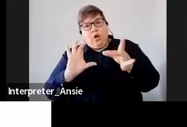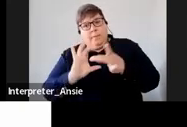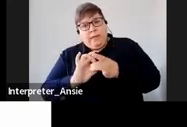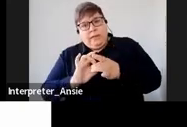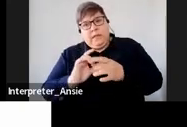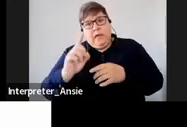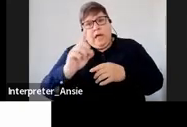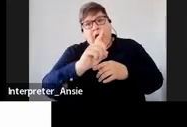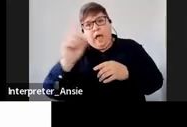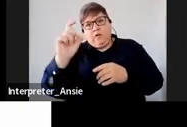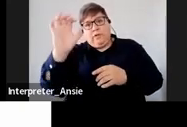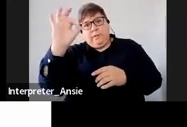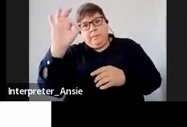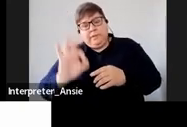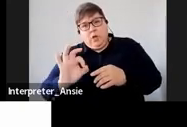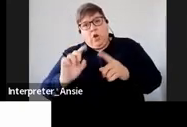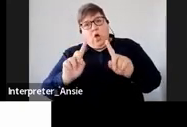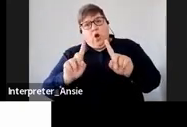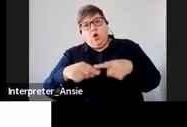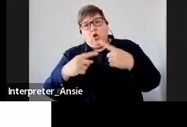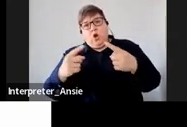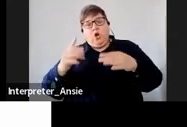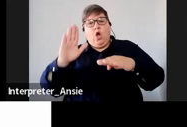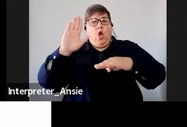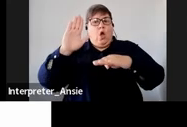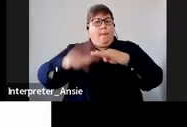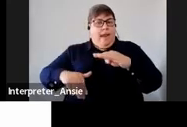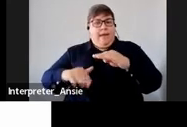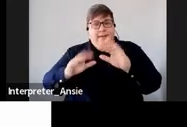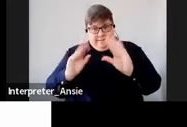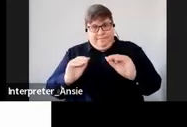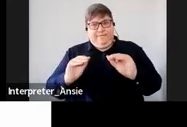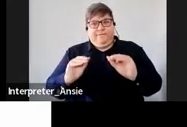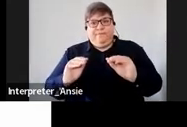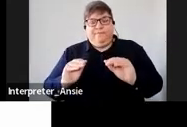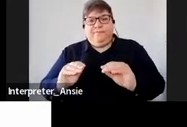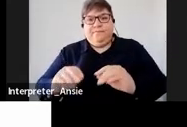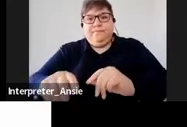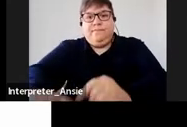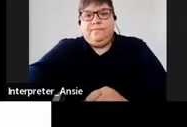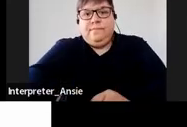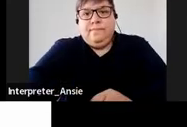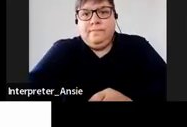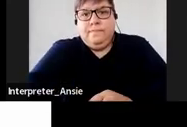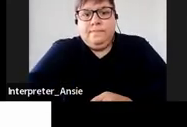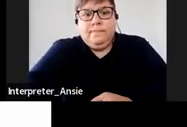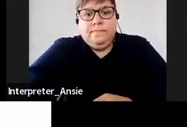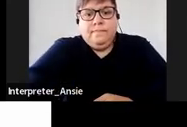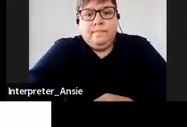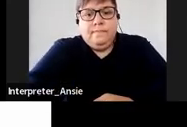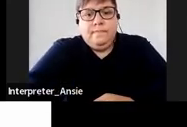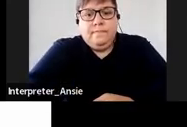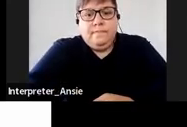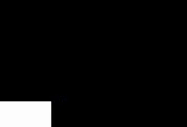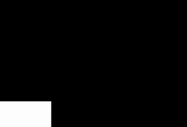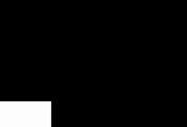respect to administrative non-compliance tax penalties these are penalties that are housed under chapter 15 of your tax administration act